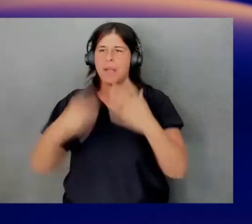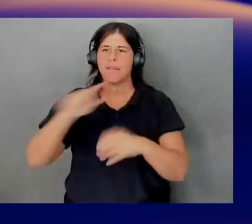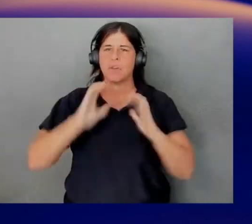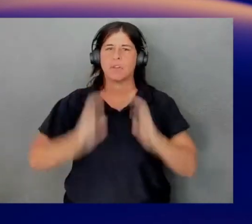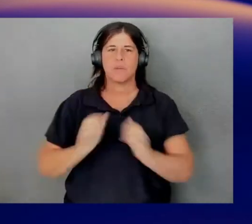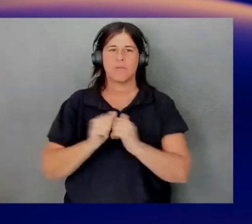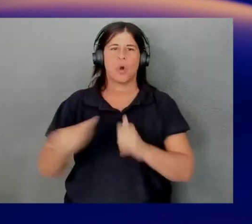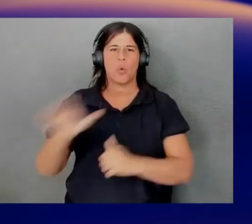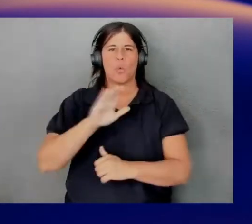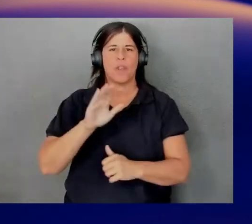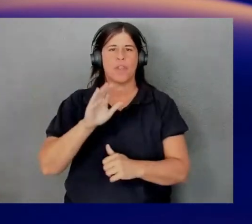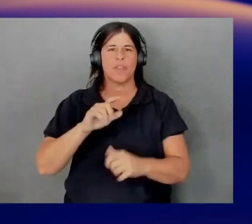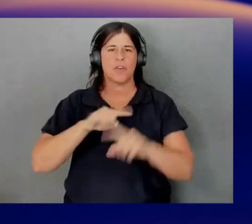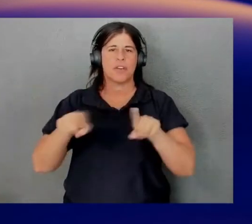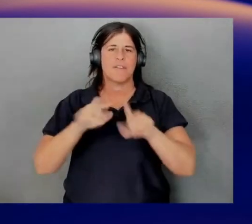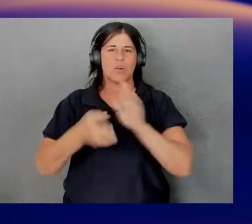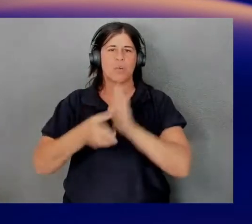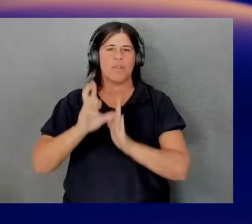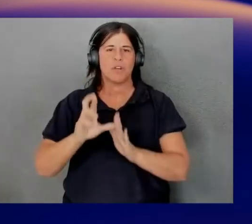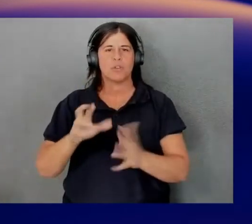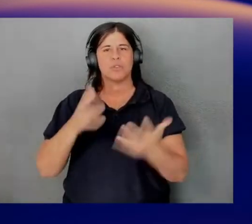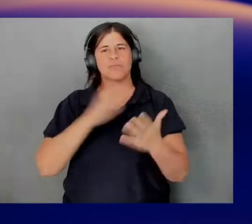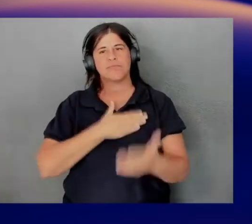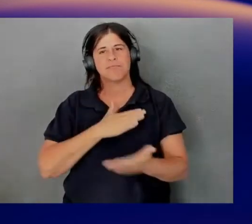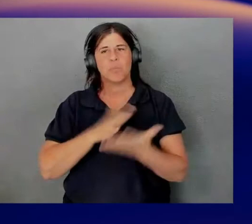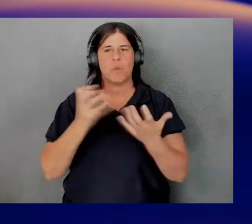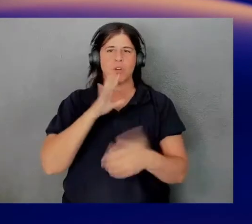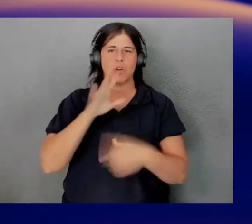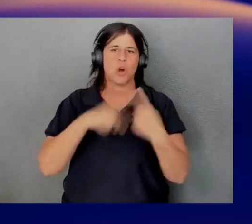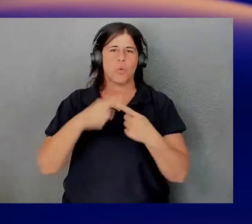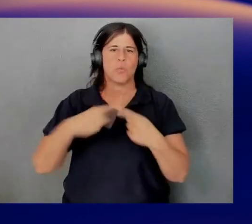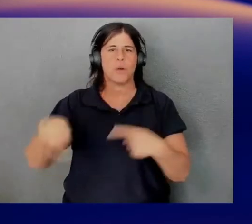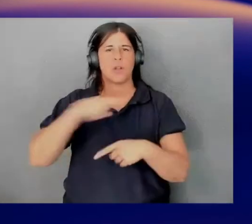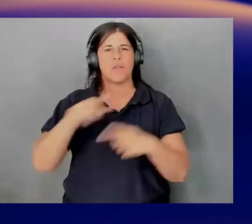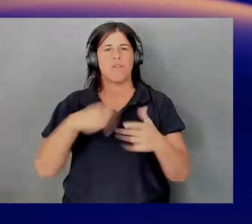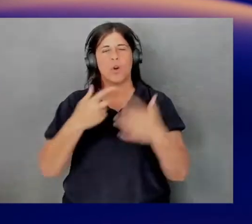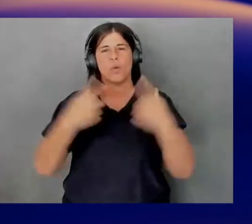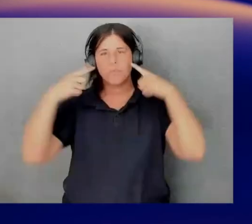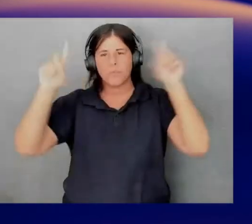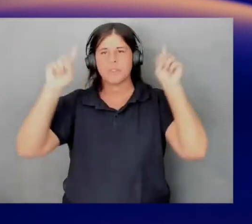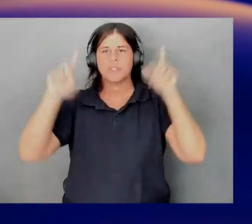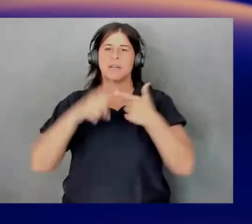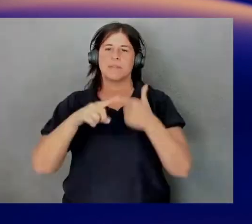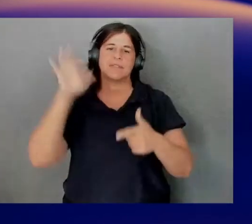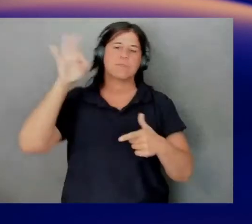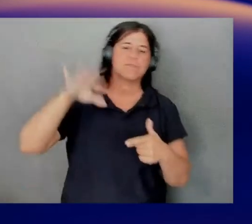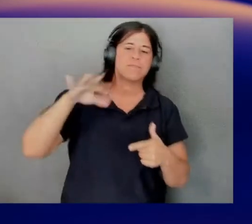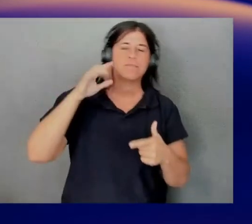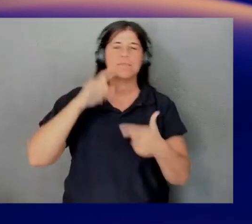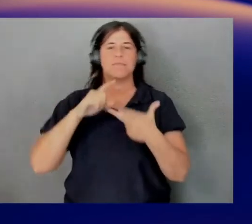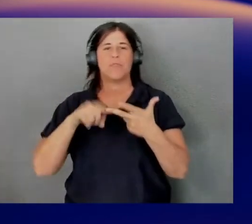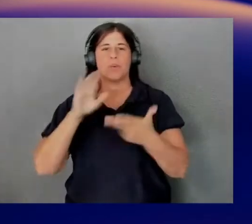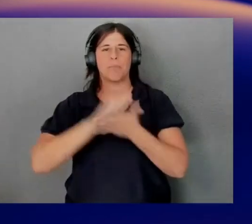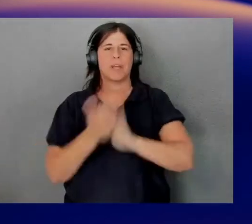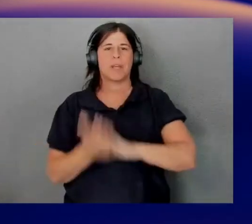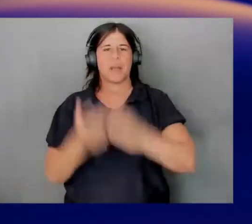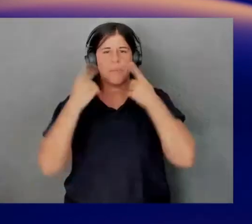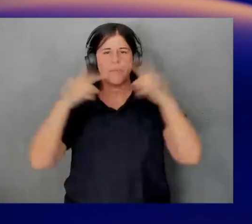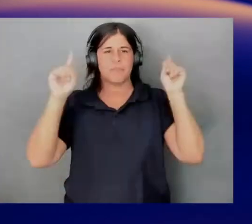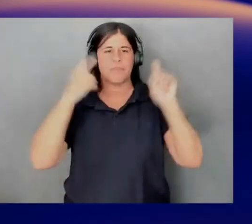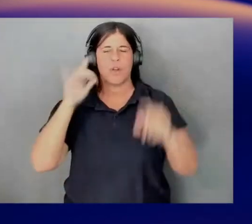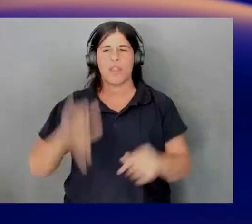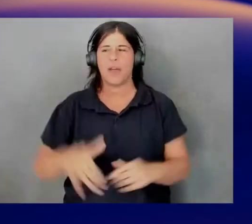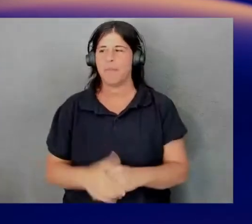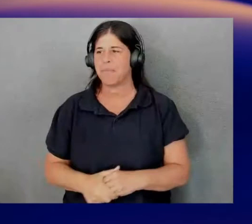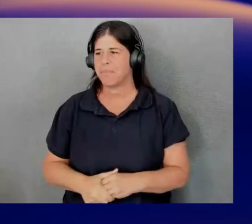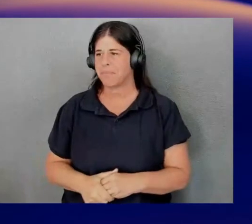review. So, excited to talk with you all about, you some requirements for success and tips and tricks for having a successful well-architected review. Well, I really appreciate you